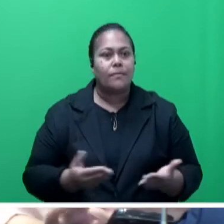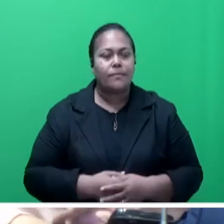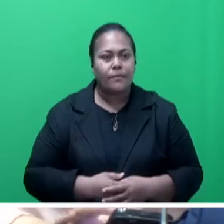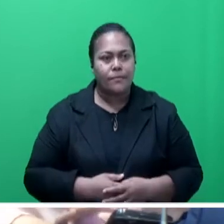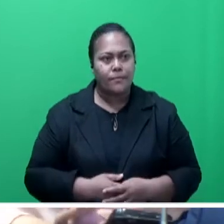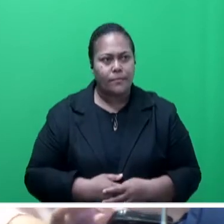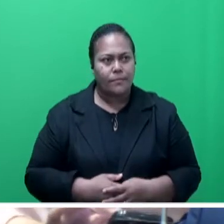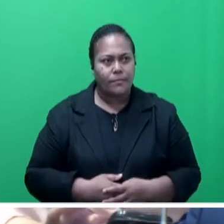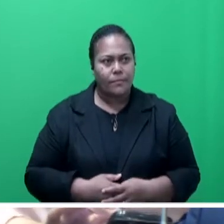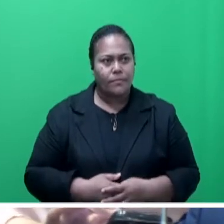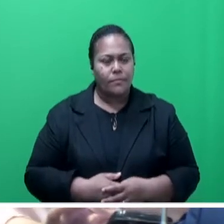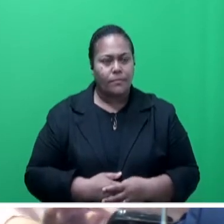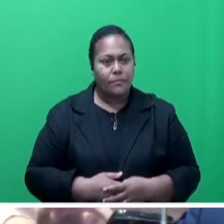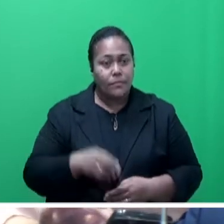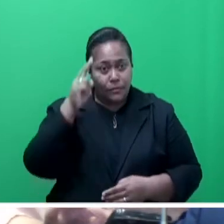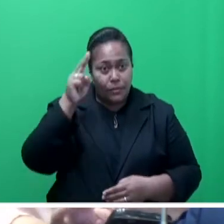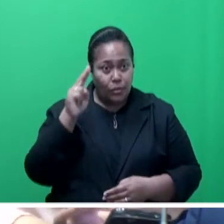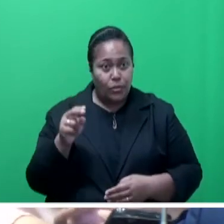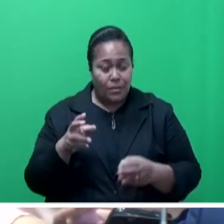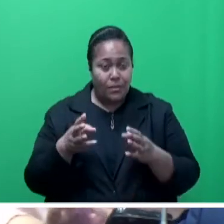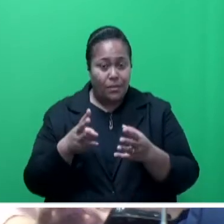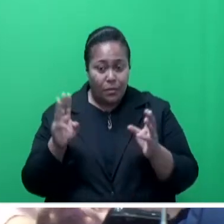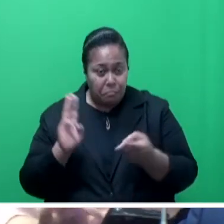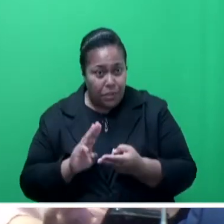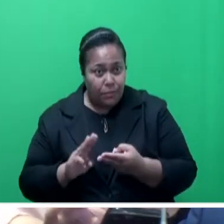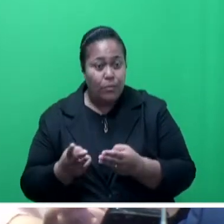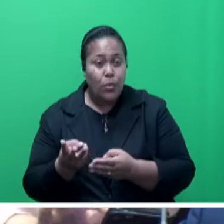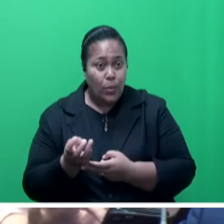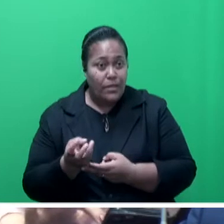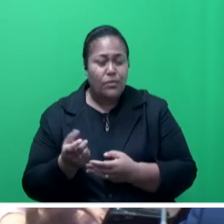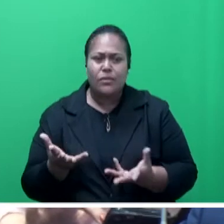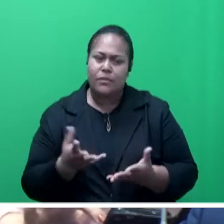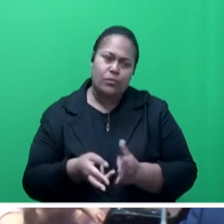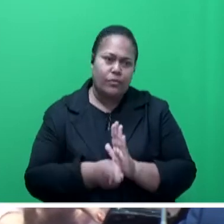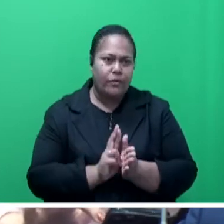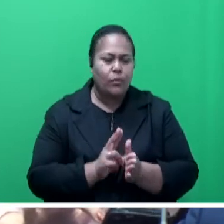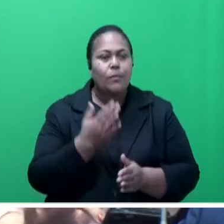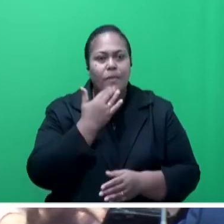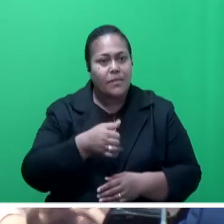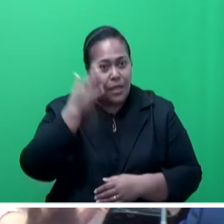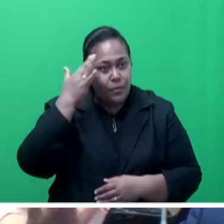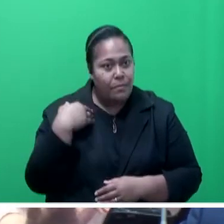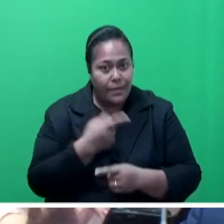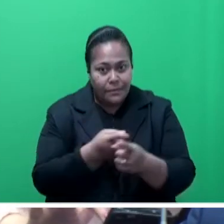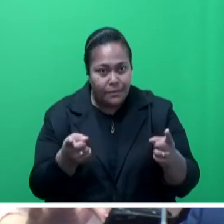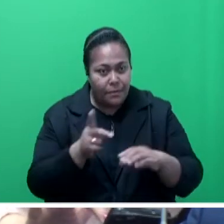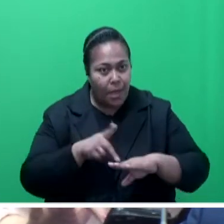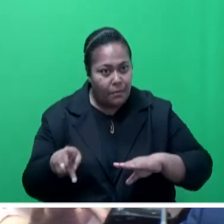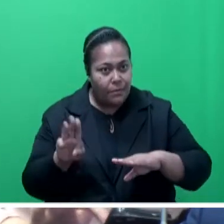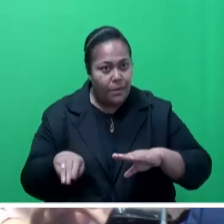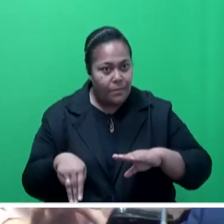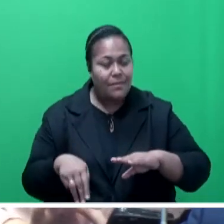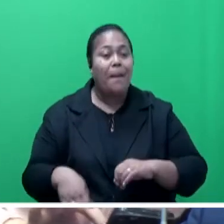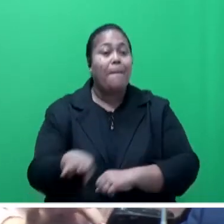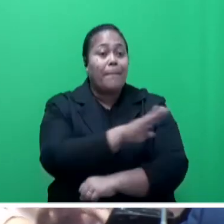the national minimum wage has been reviewed. I have to remind members of parliament again, because they tend to forget, it was the Beni